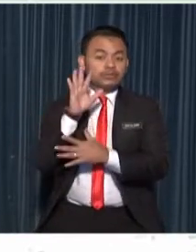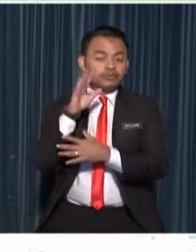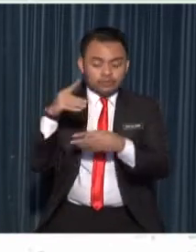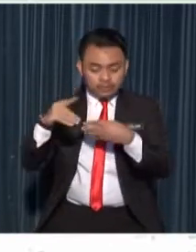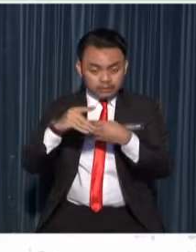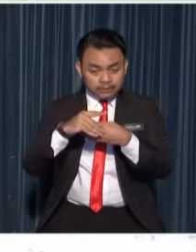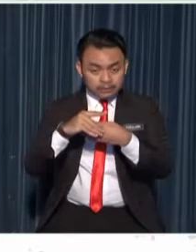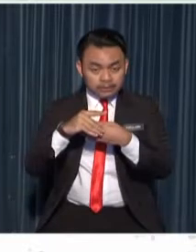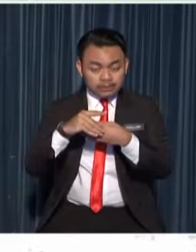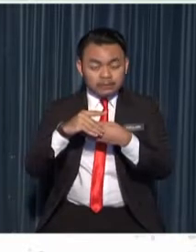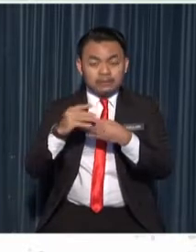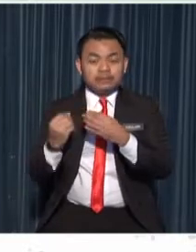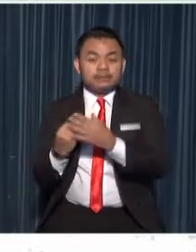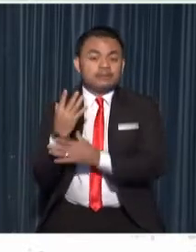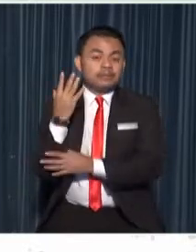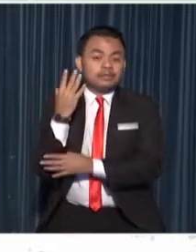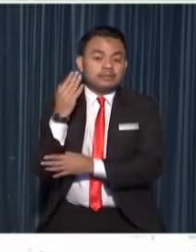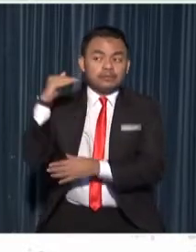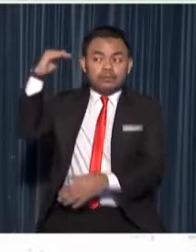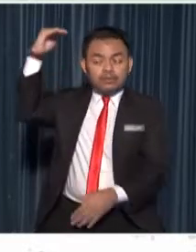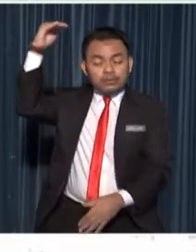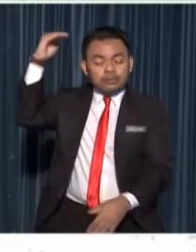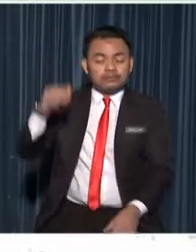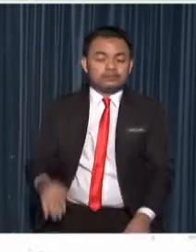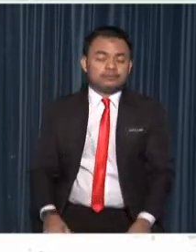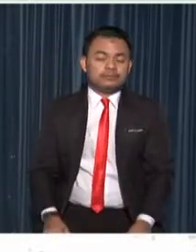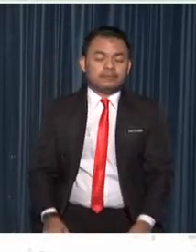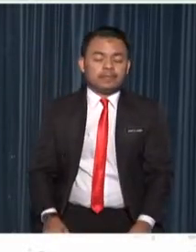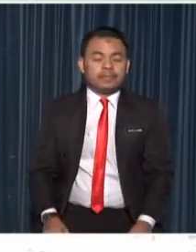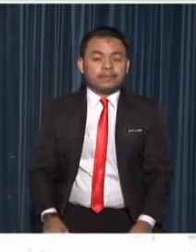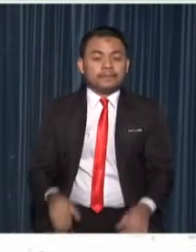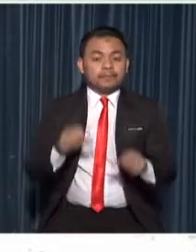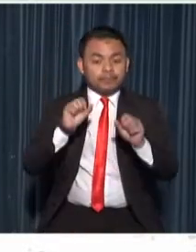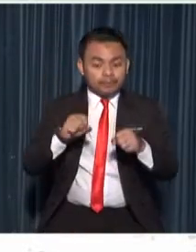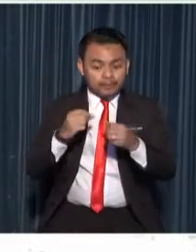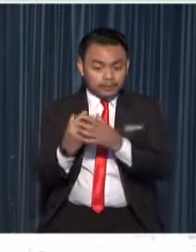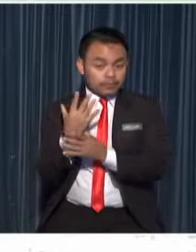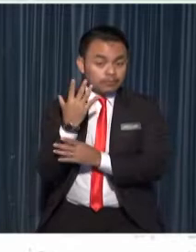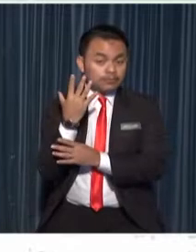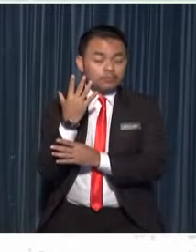plants they can grow into new plants